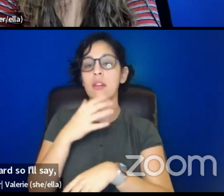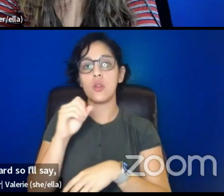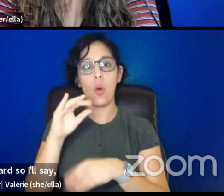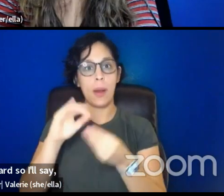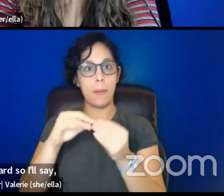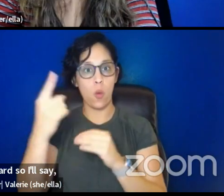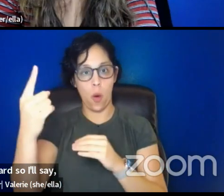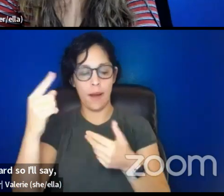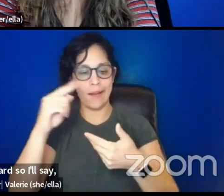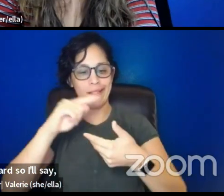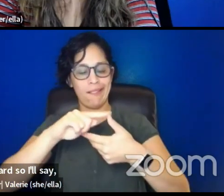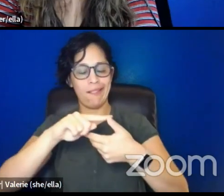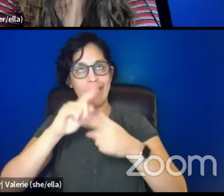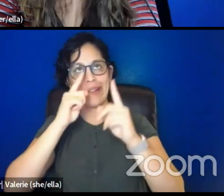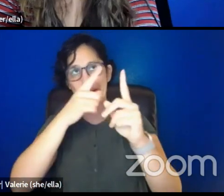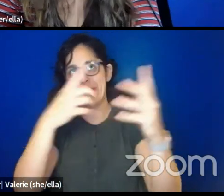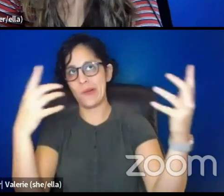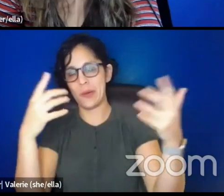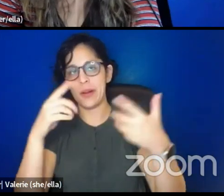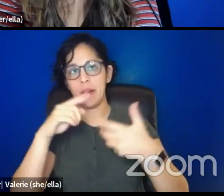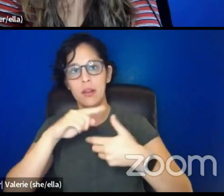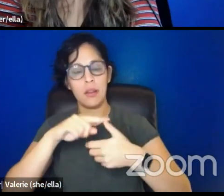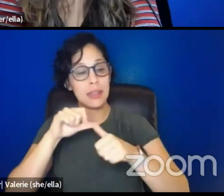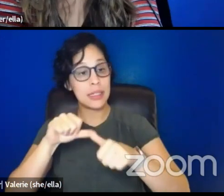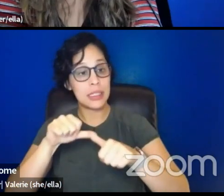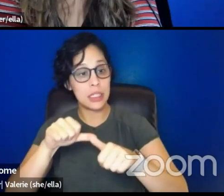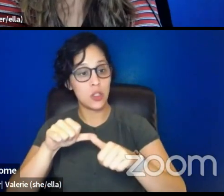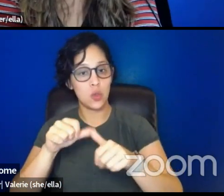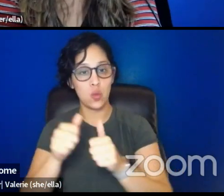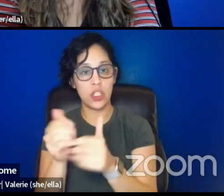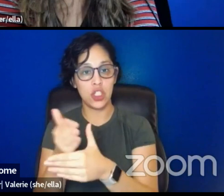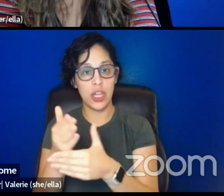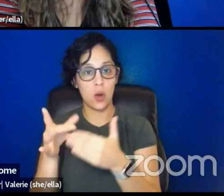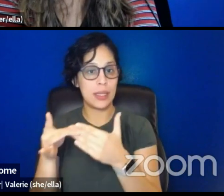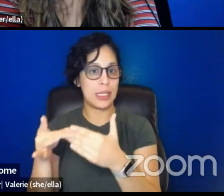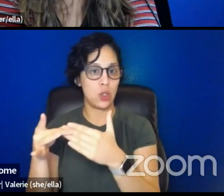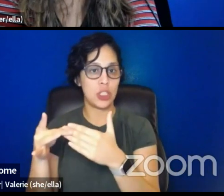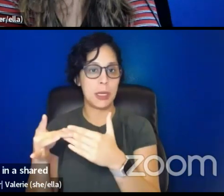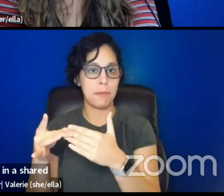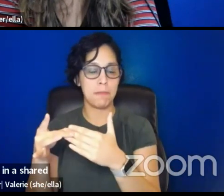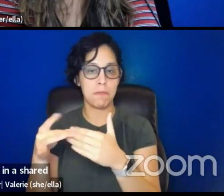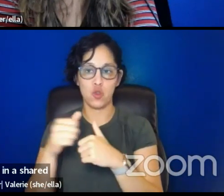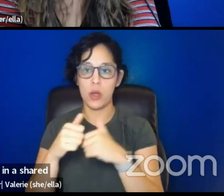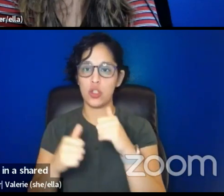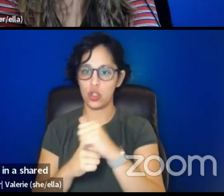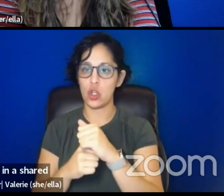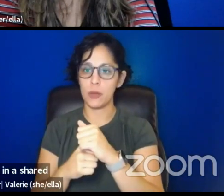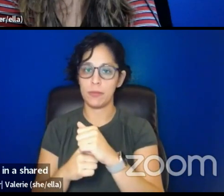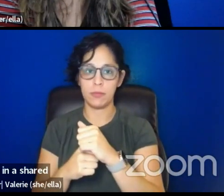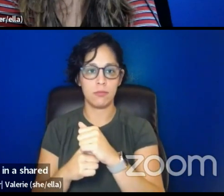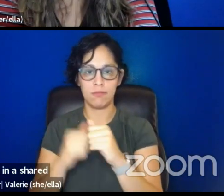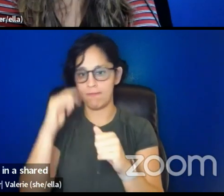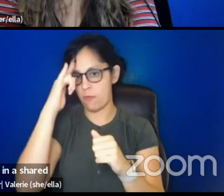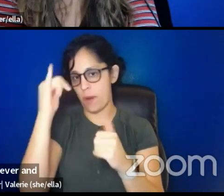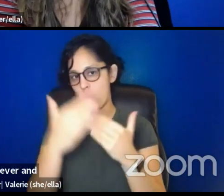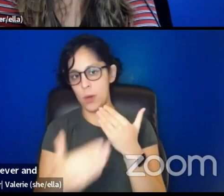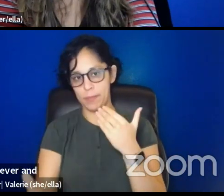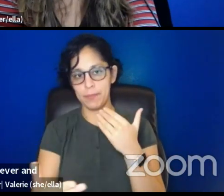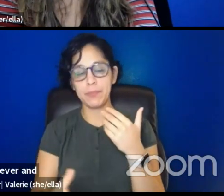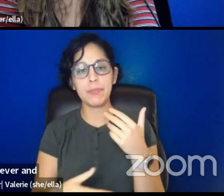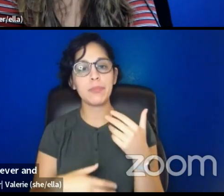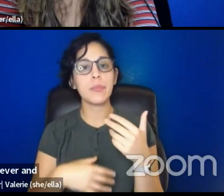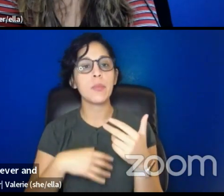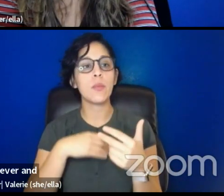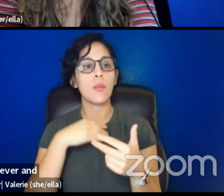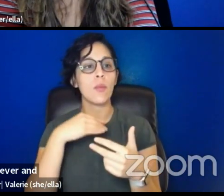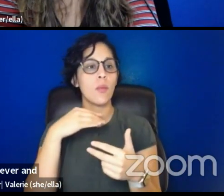is to always, uh, continue in a shared leadership, um, structure forever and ever. Um, and then I'll throw the ball